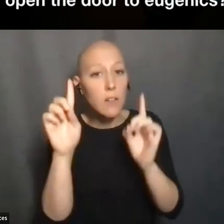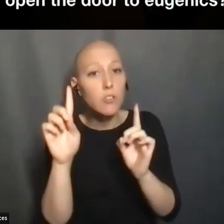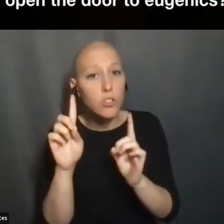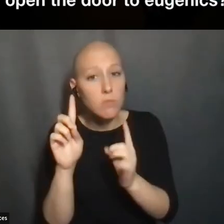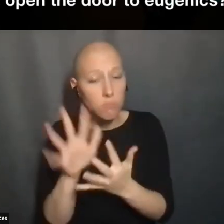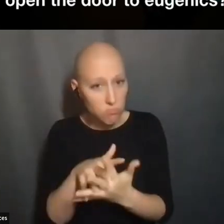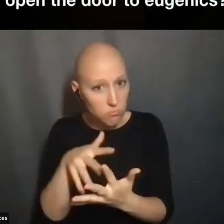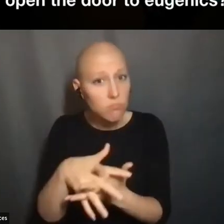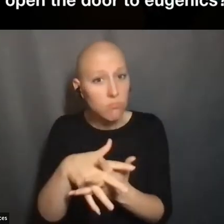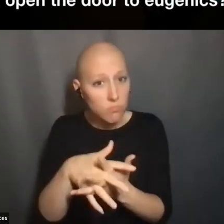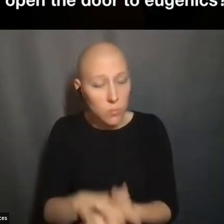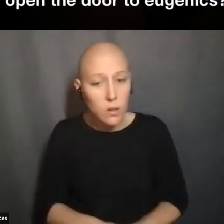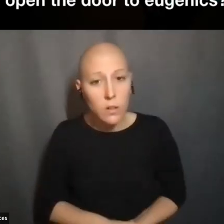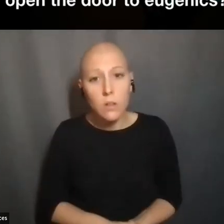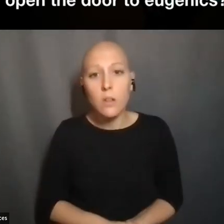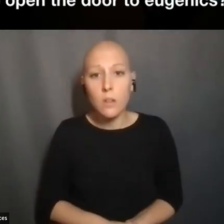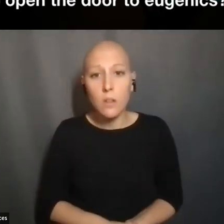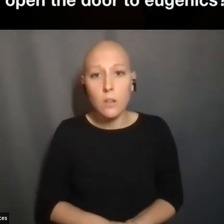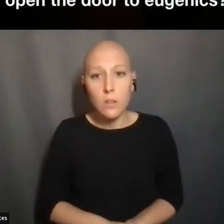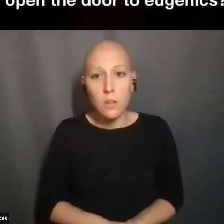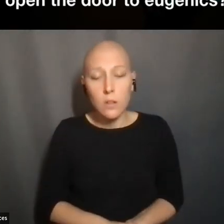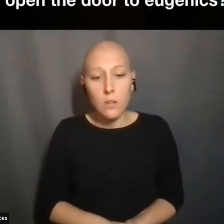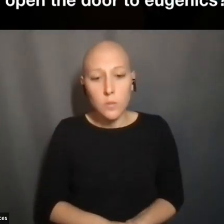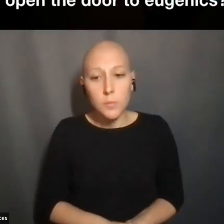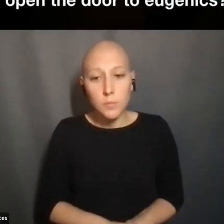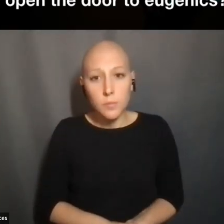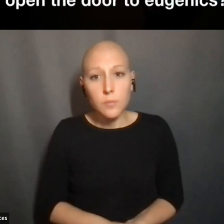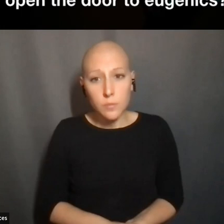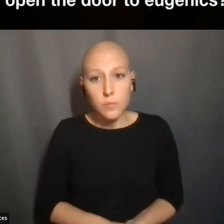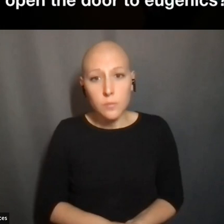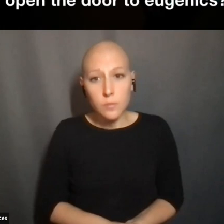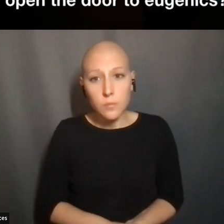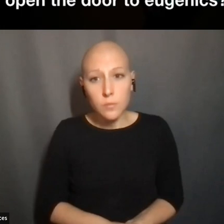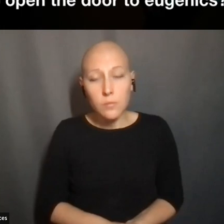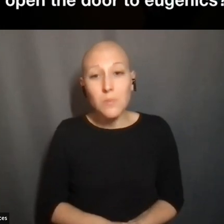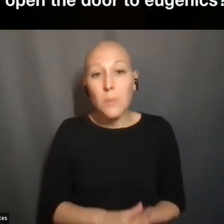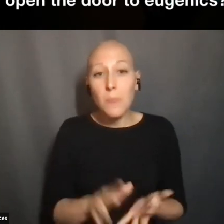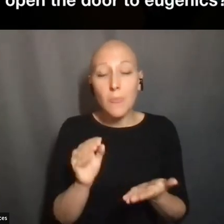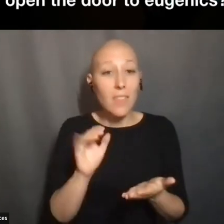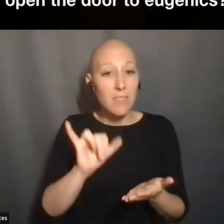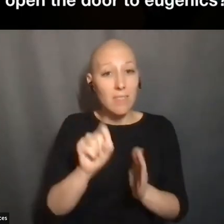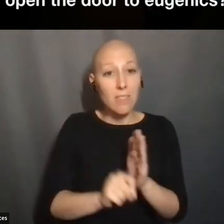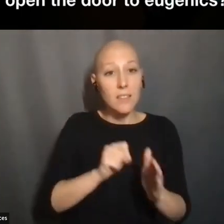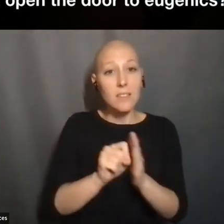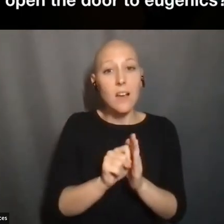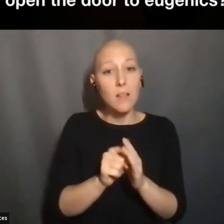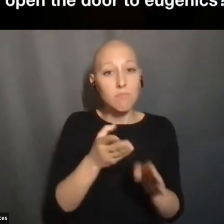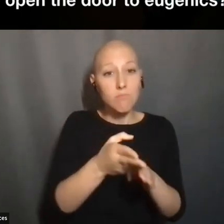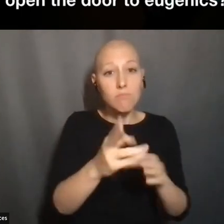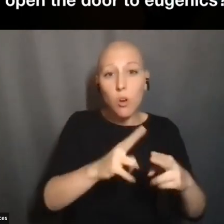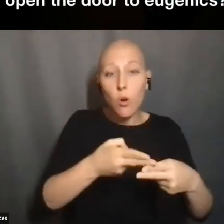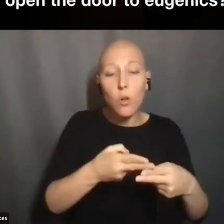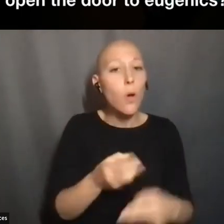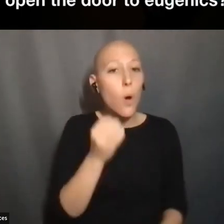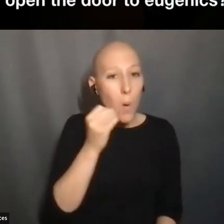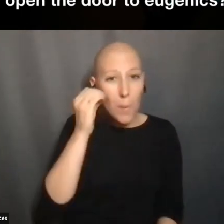BECAME PART OF GROWING INTEREST IN WHAT WAS CALLED HOME ECONOMICS AT THE TIME. IT EVEN BECAME PART OF